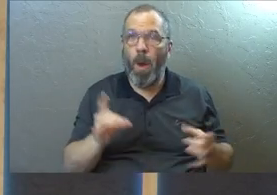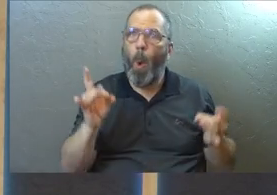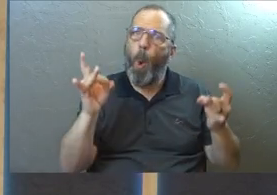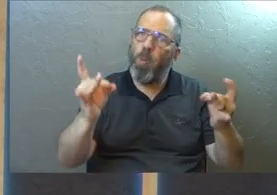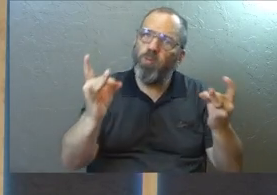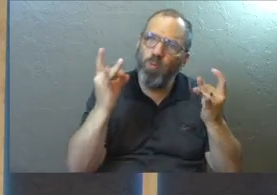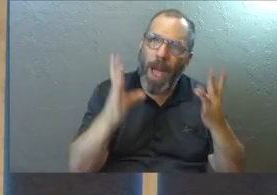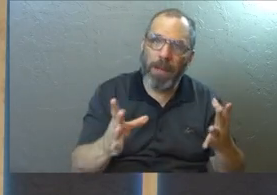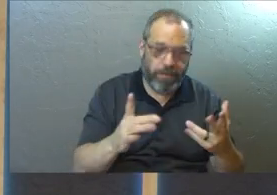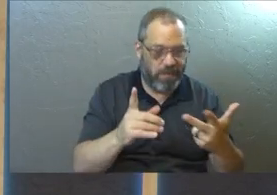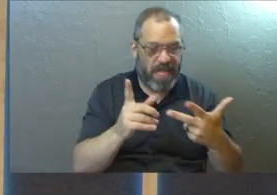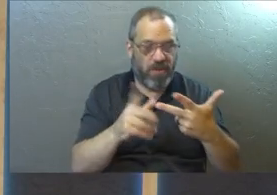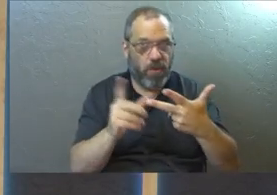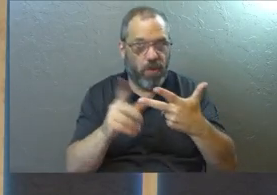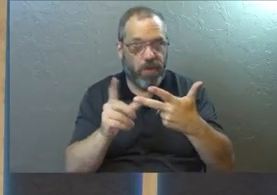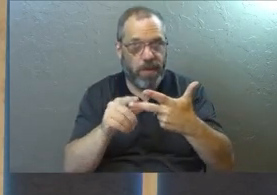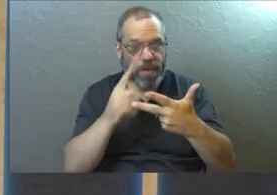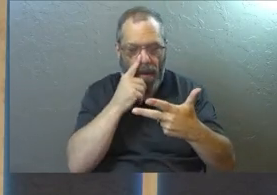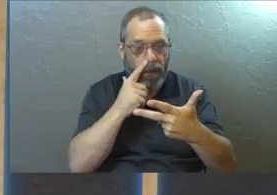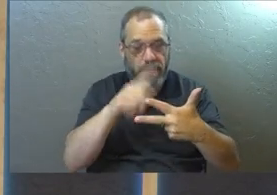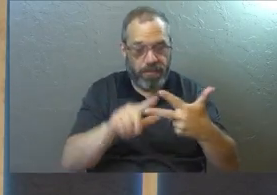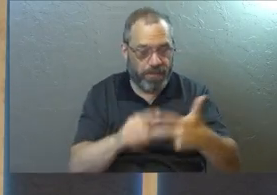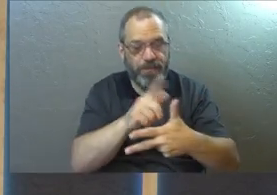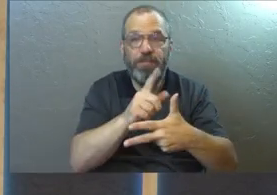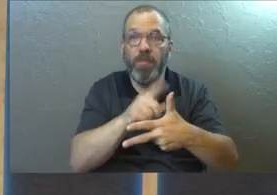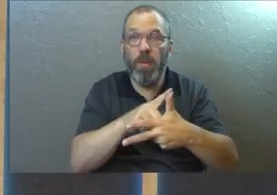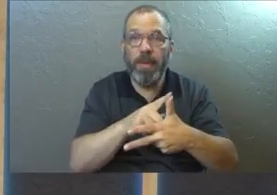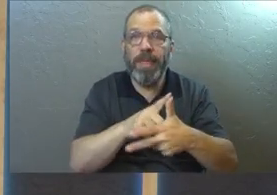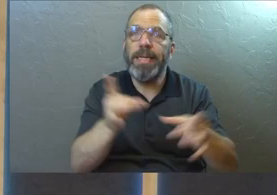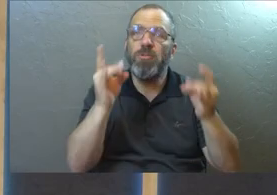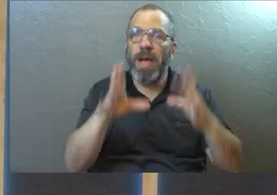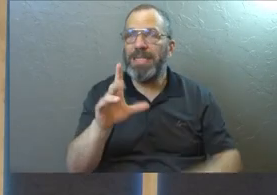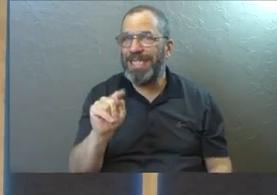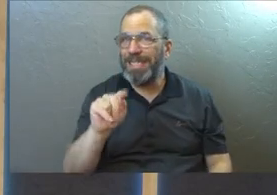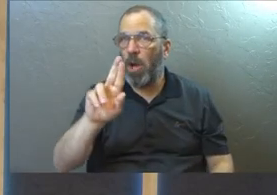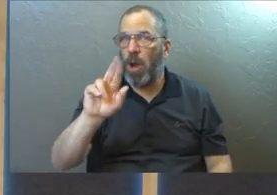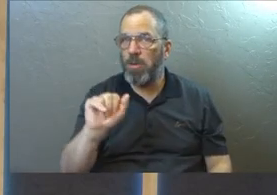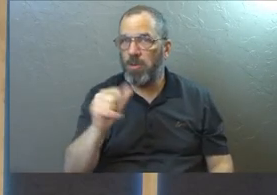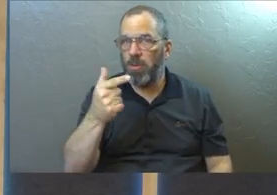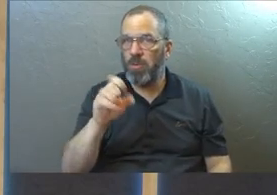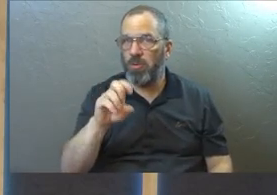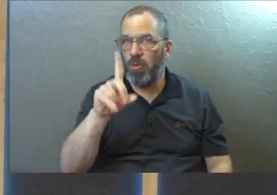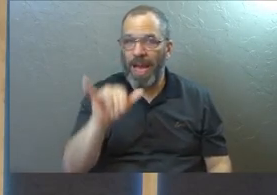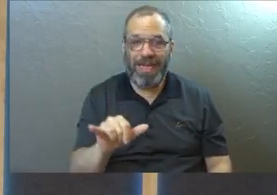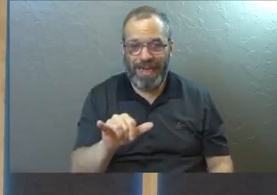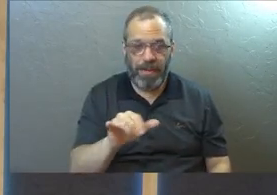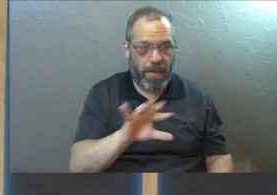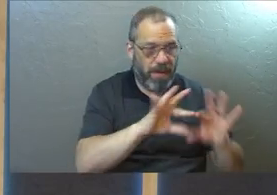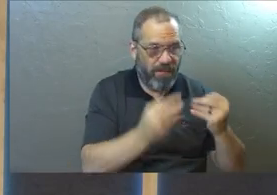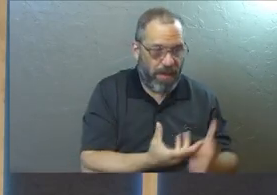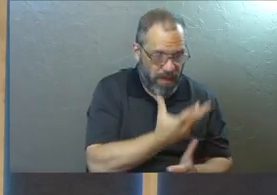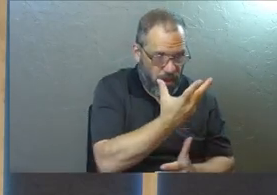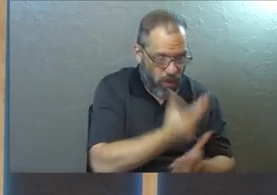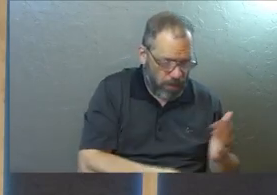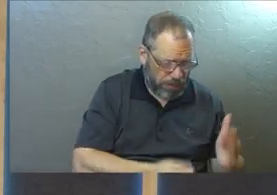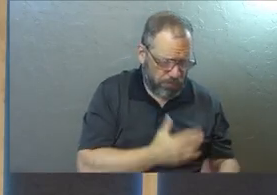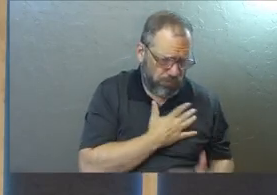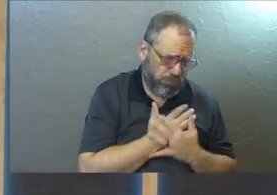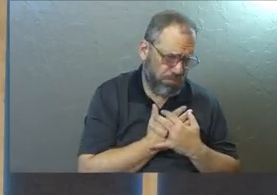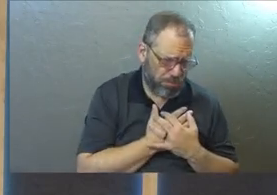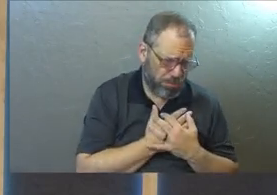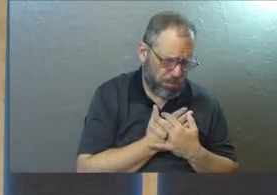tragedy. That's the third one. I experienced tragedy. Somebody passed away. I lost someone.